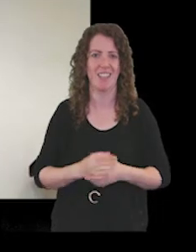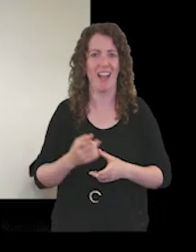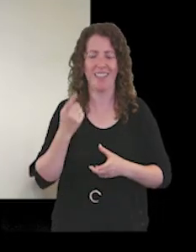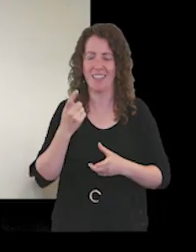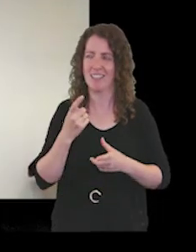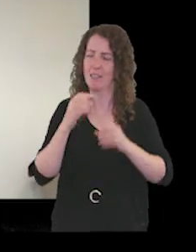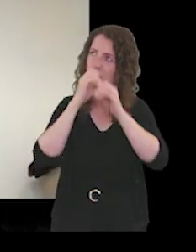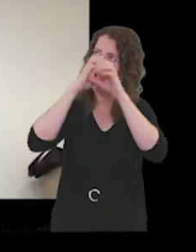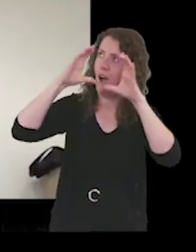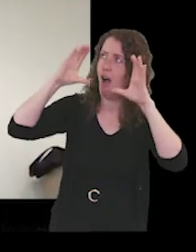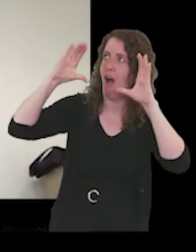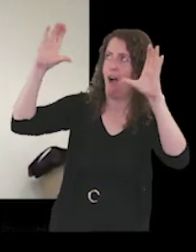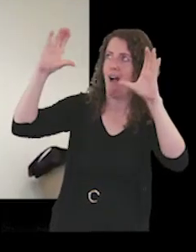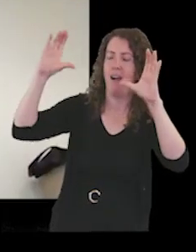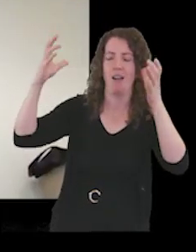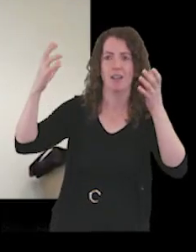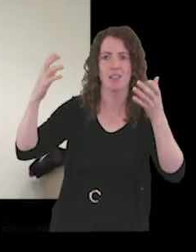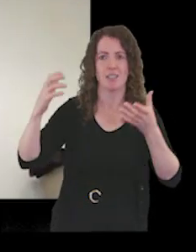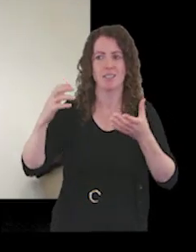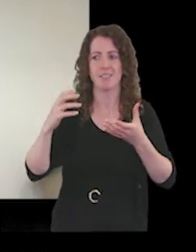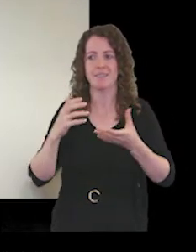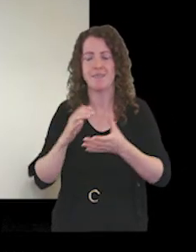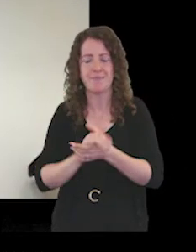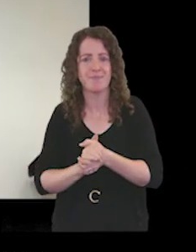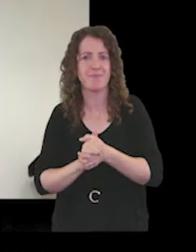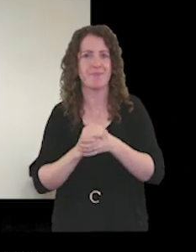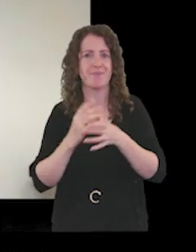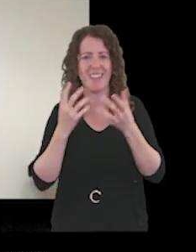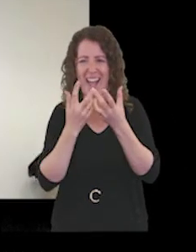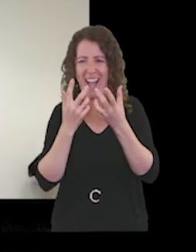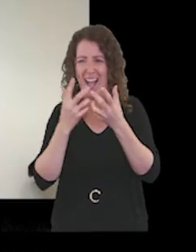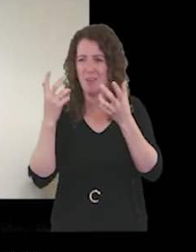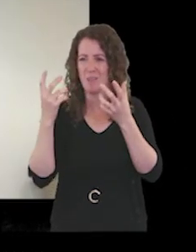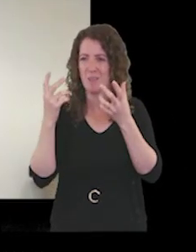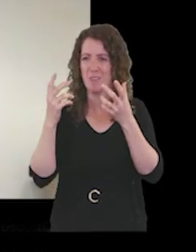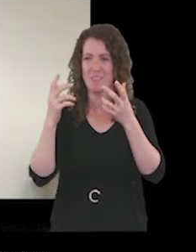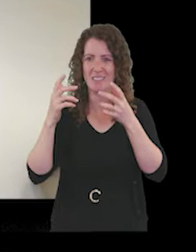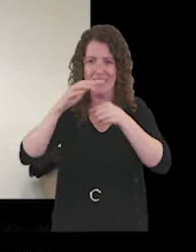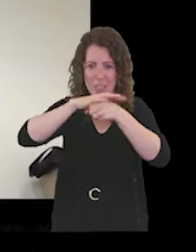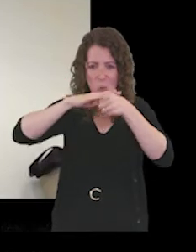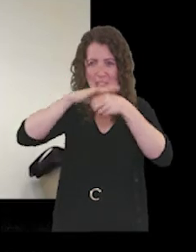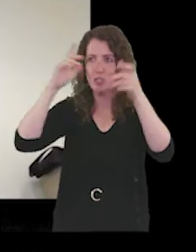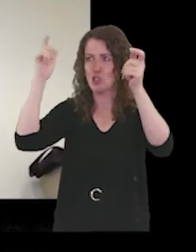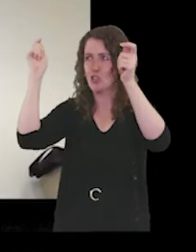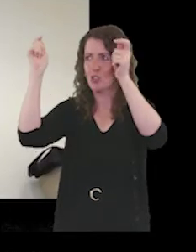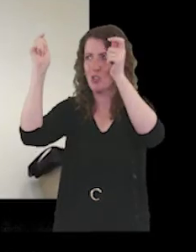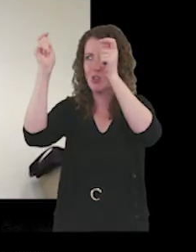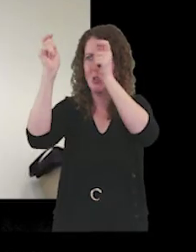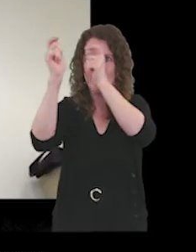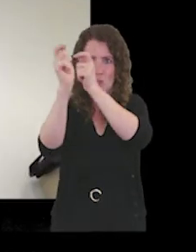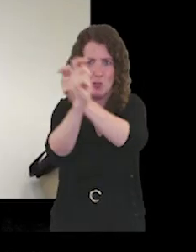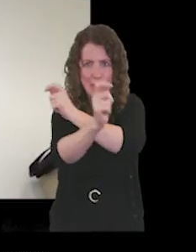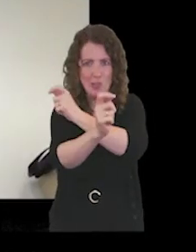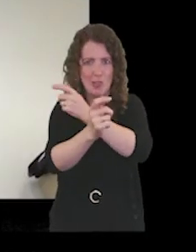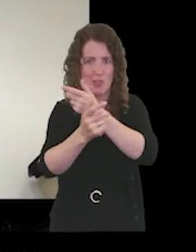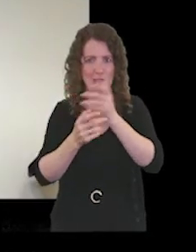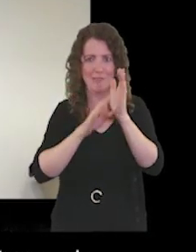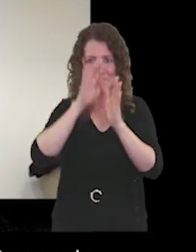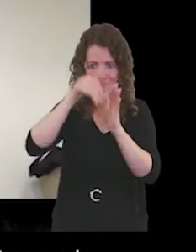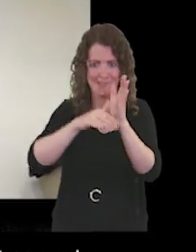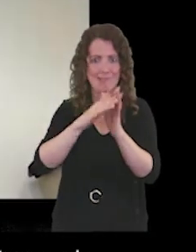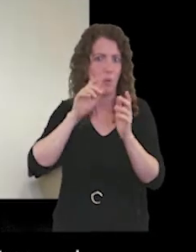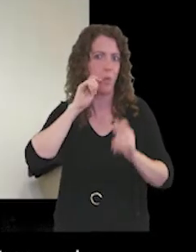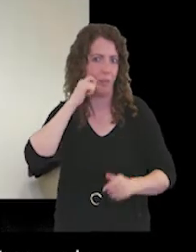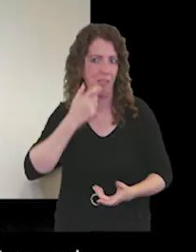insight into um the uh how changing this landscape will continue to be over the year ahead